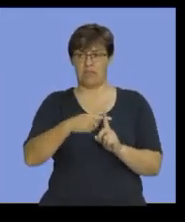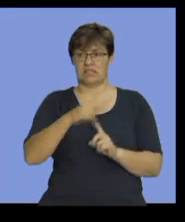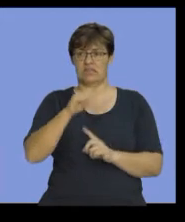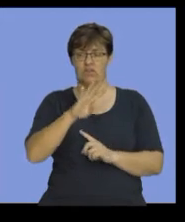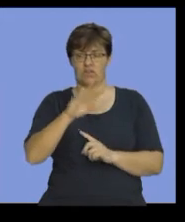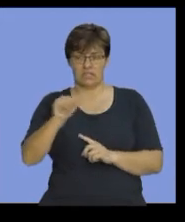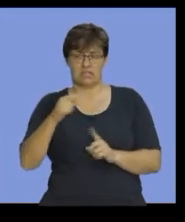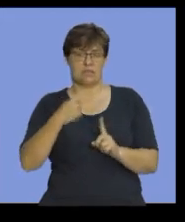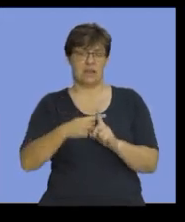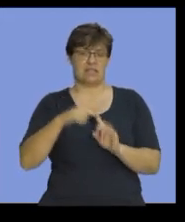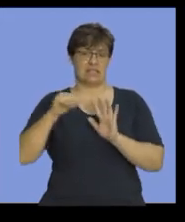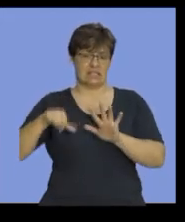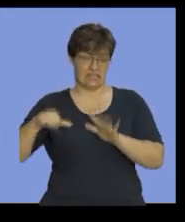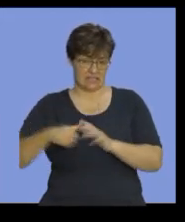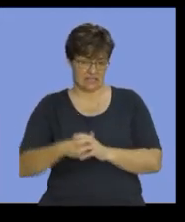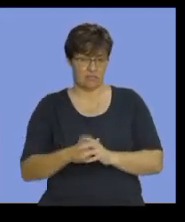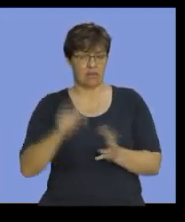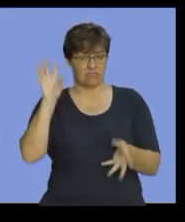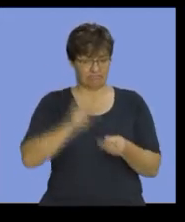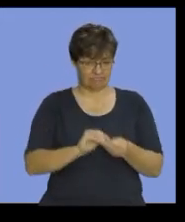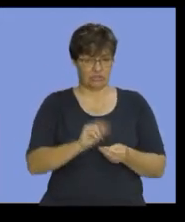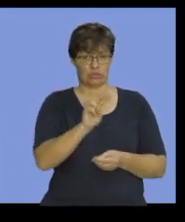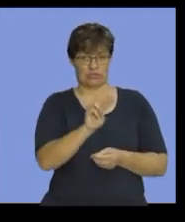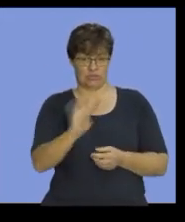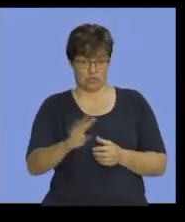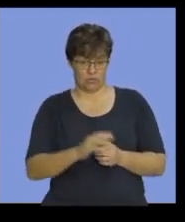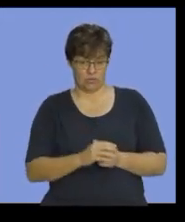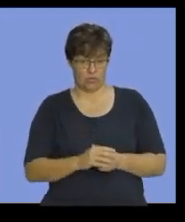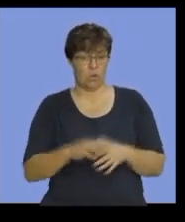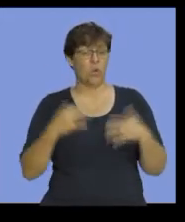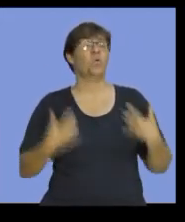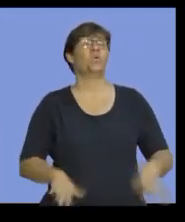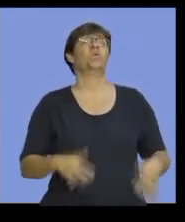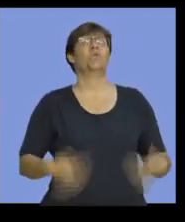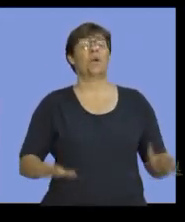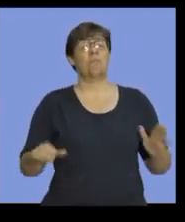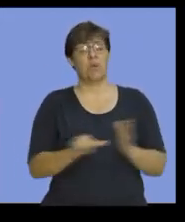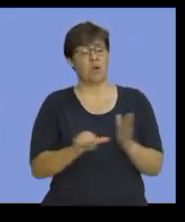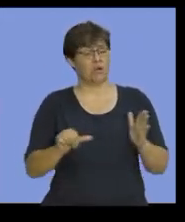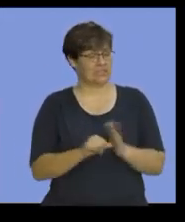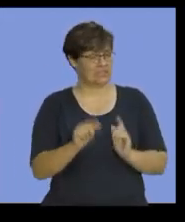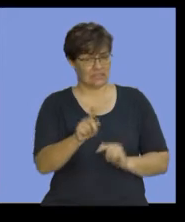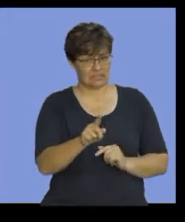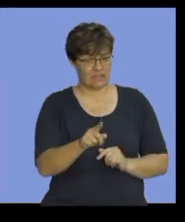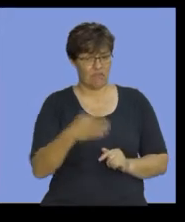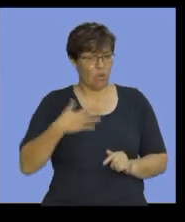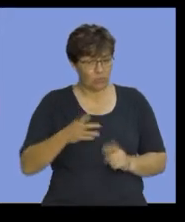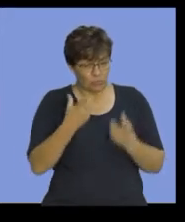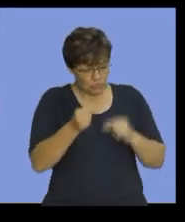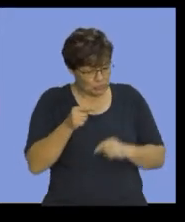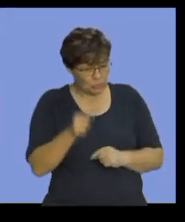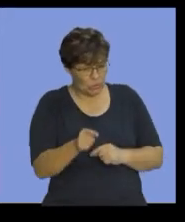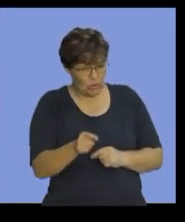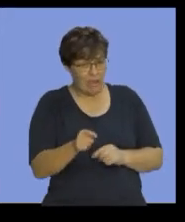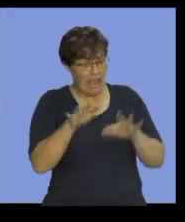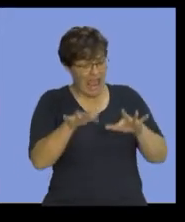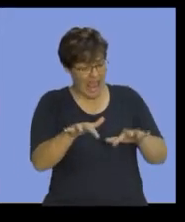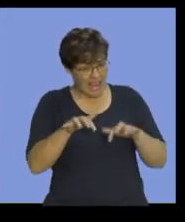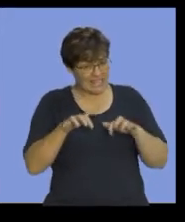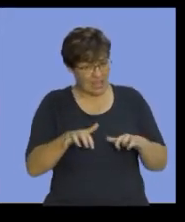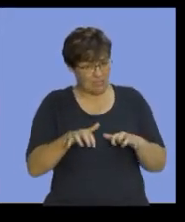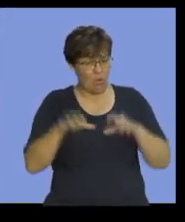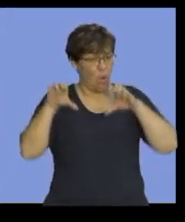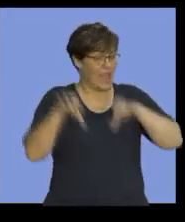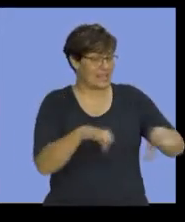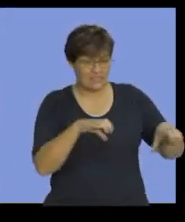$16,000 gave me $24,000. Now, watch. This is critical, guys. When you're doing this one year in an exam, in an